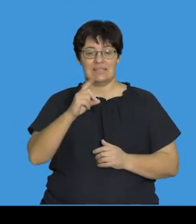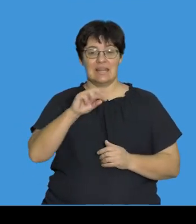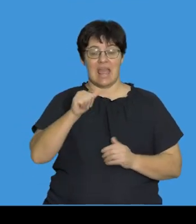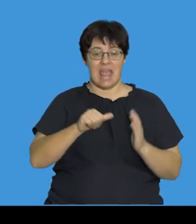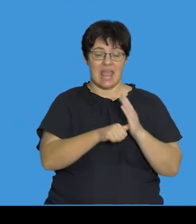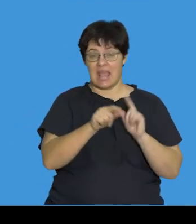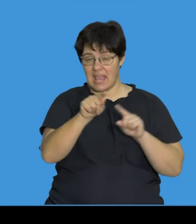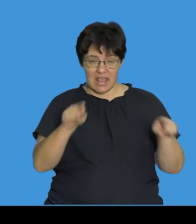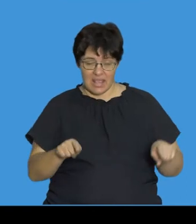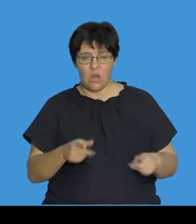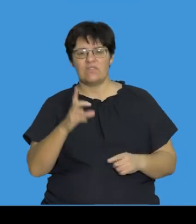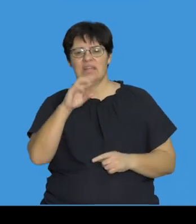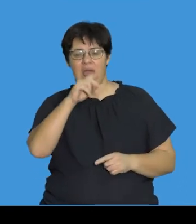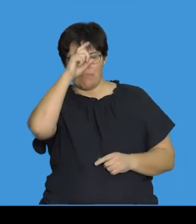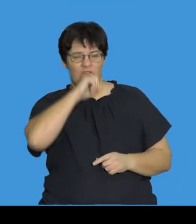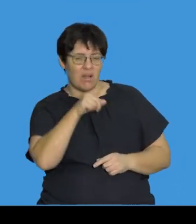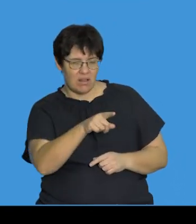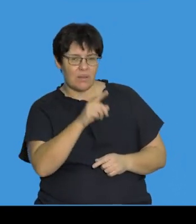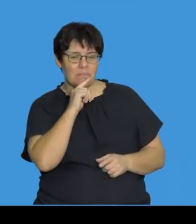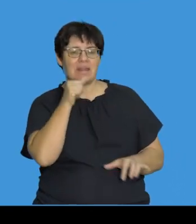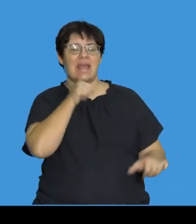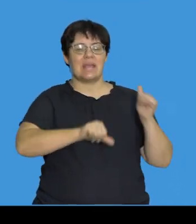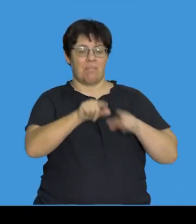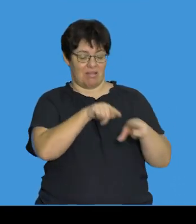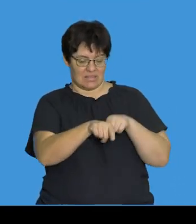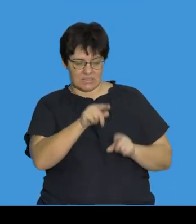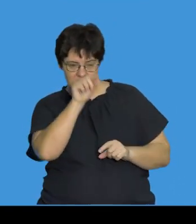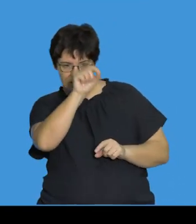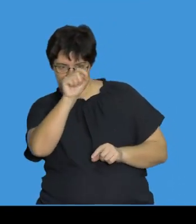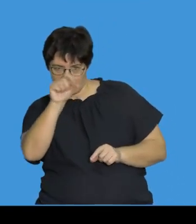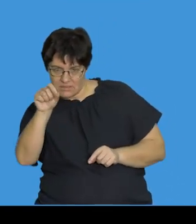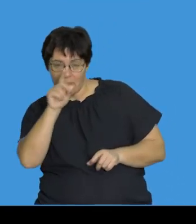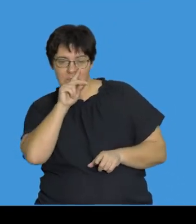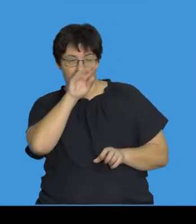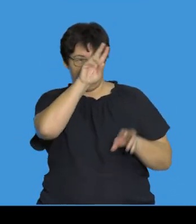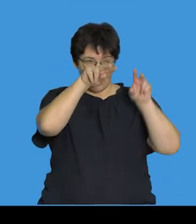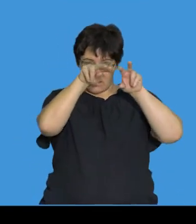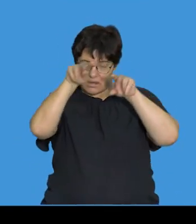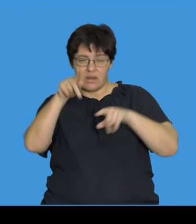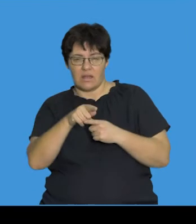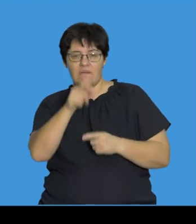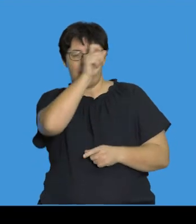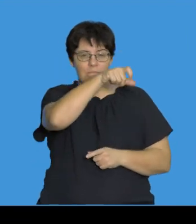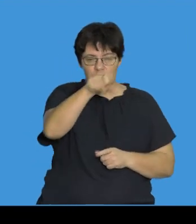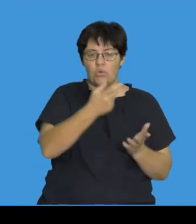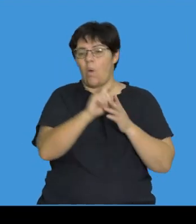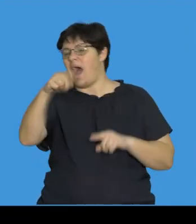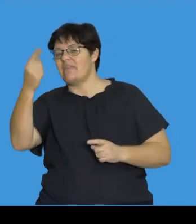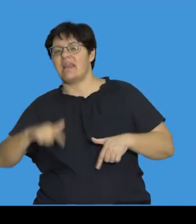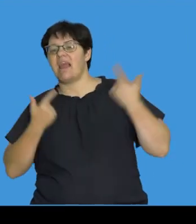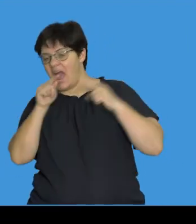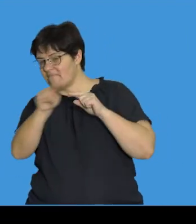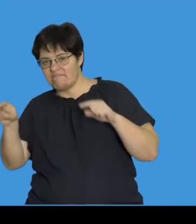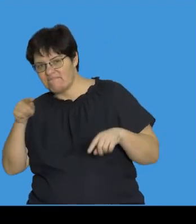DNA fingerprinting or DNA profiling is a chemical test that shows the genetic makeup of a person or other living